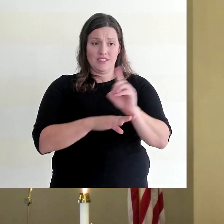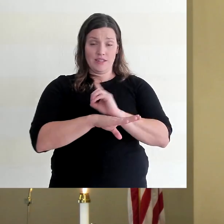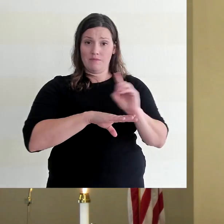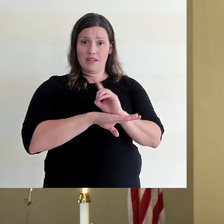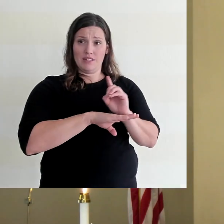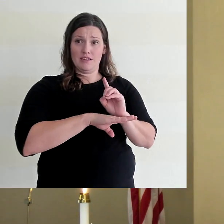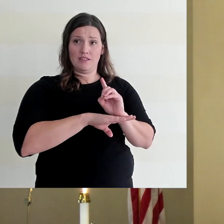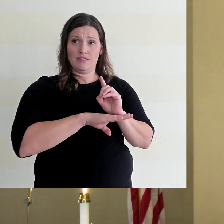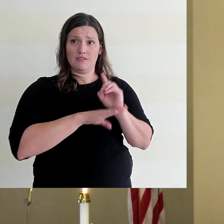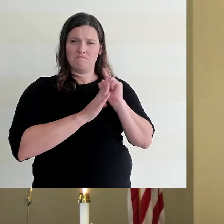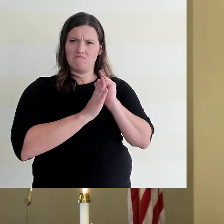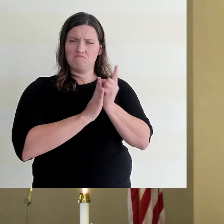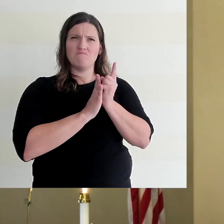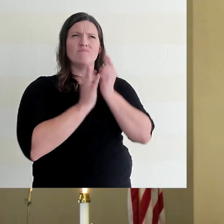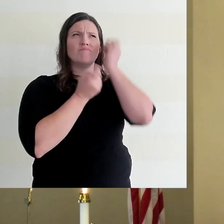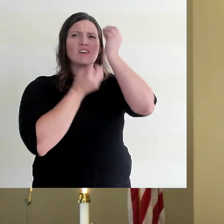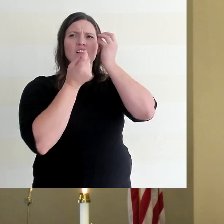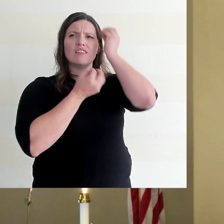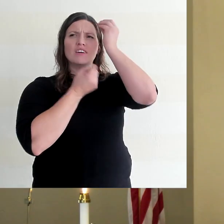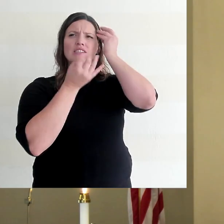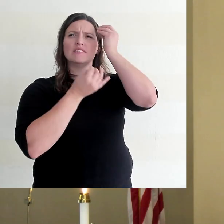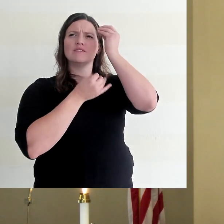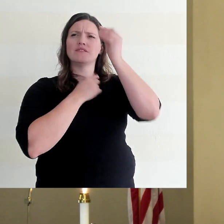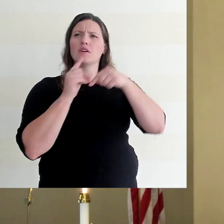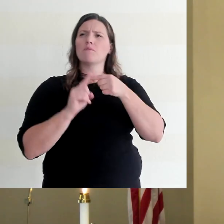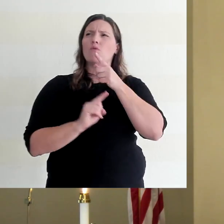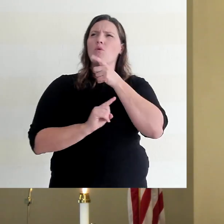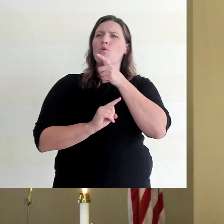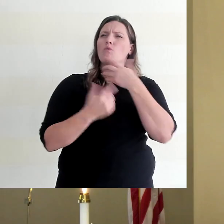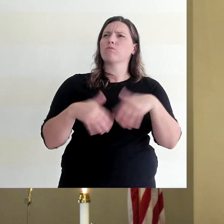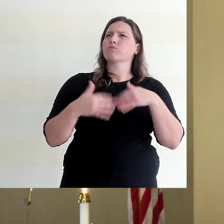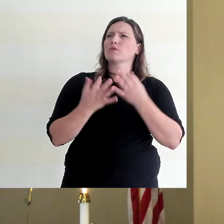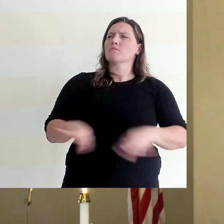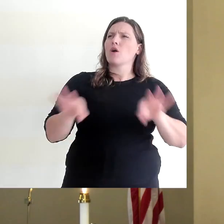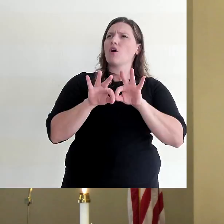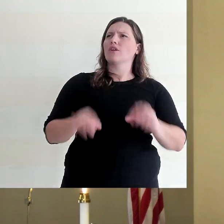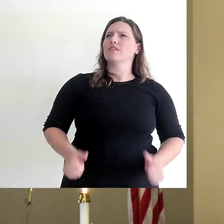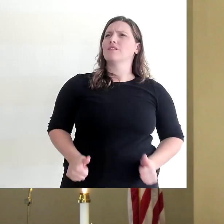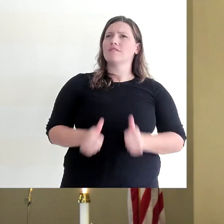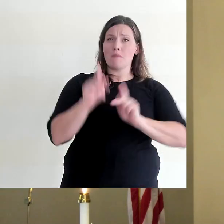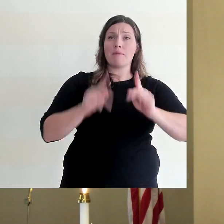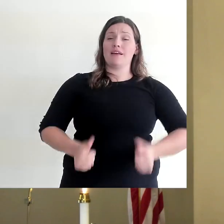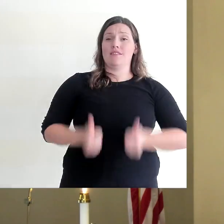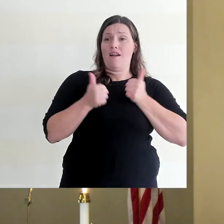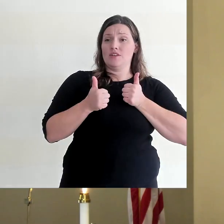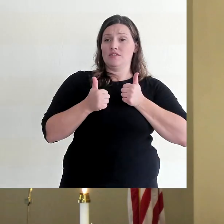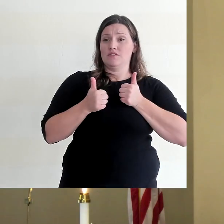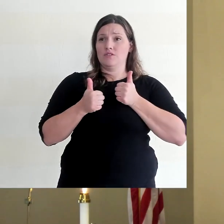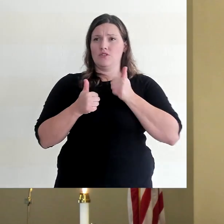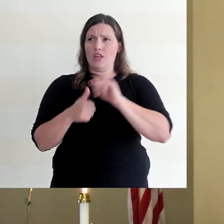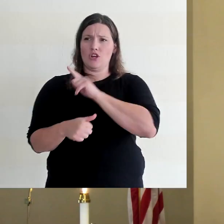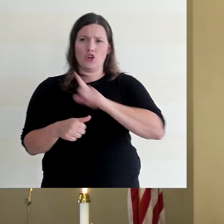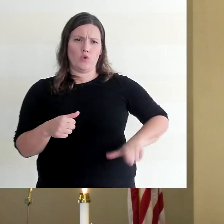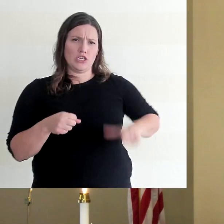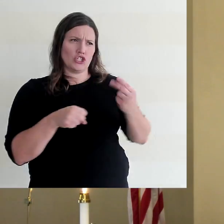take a minute or two to think through who the key people are in your life. Who did the Lord